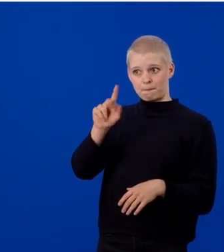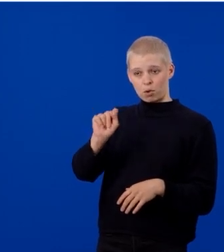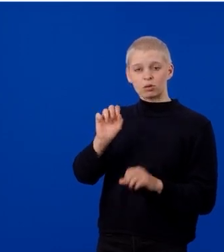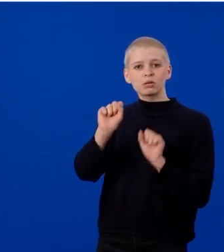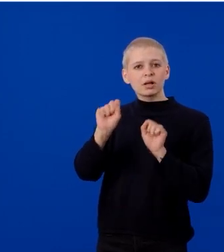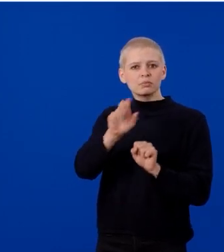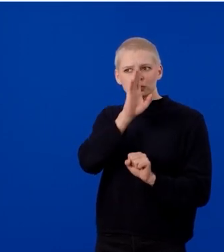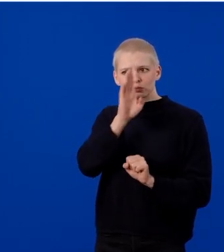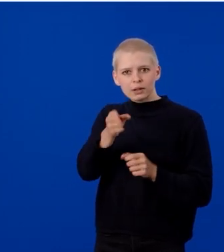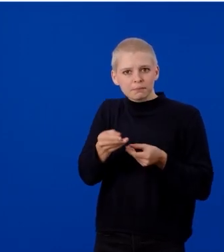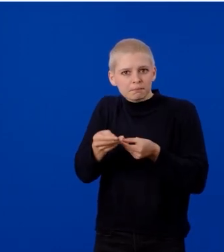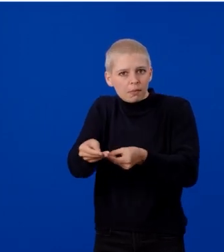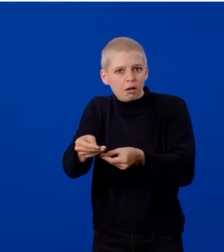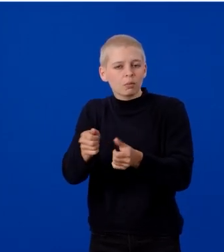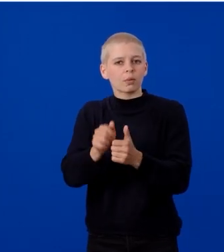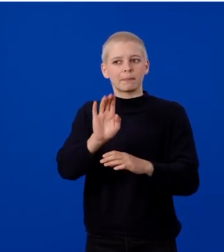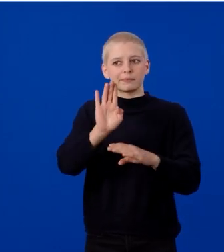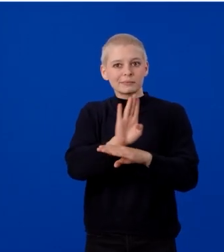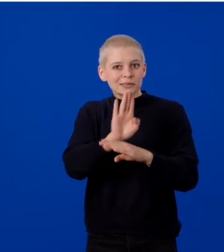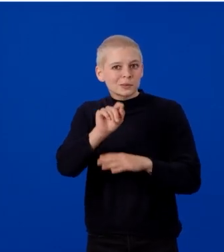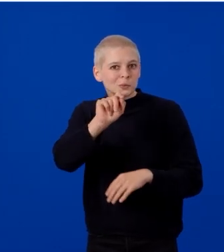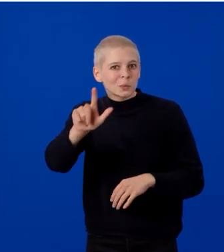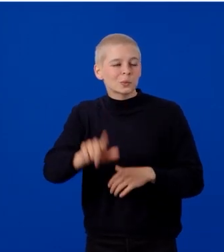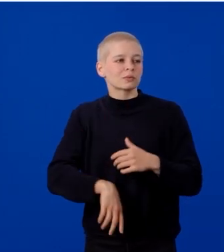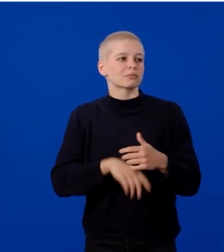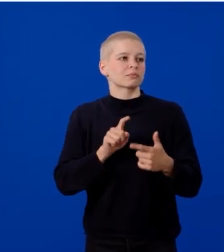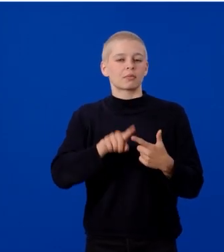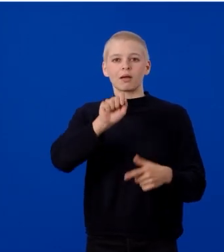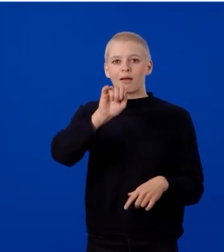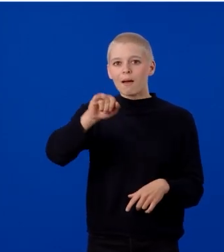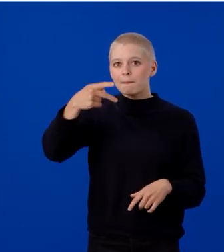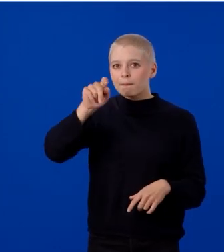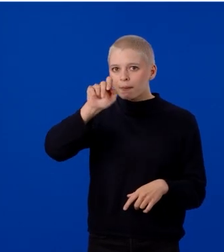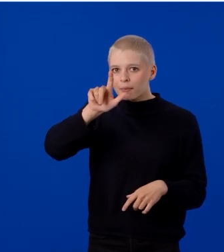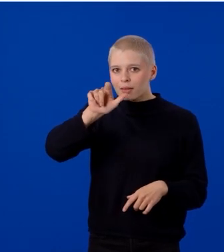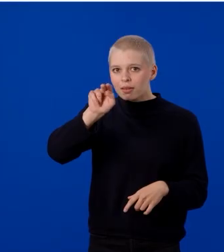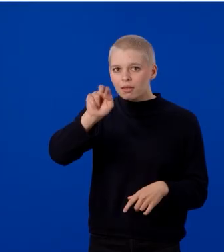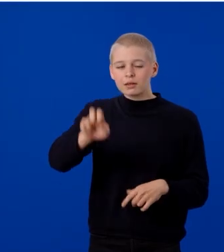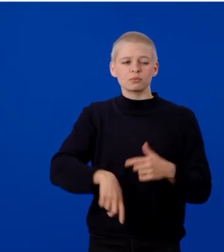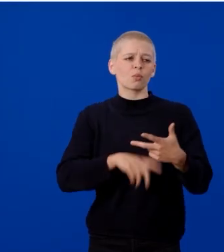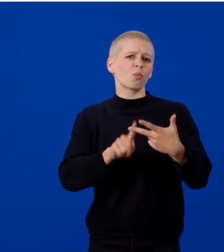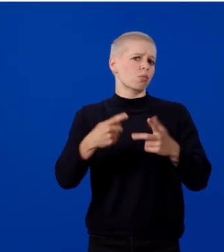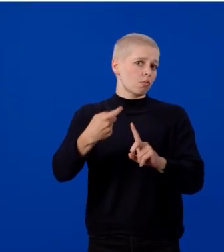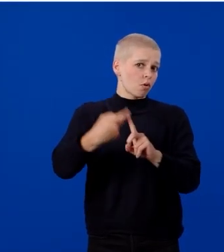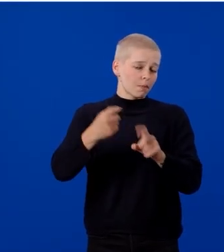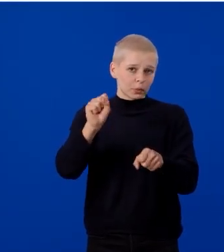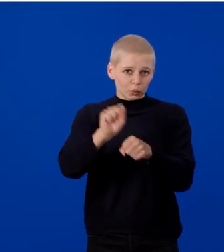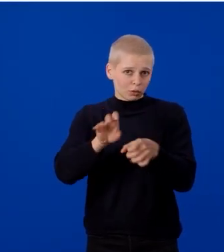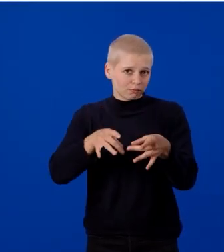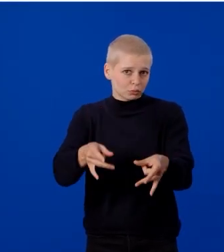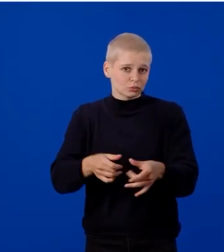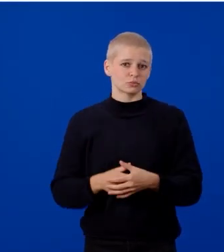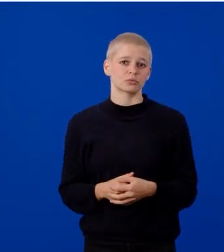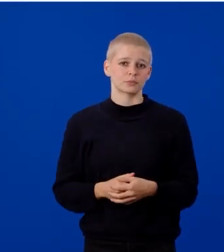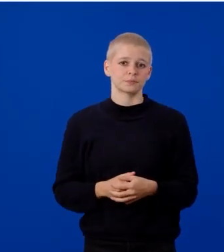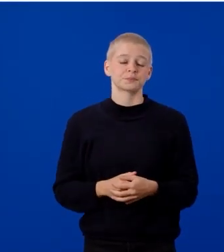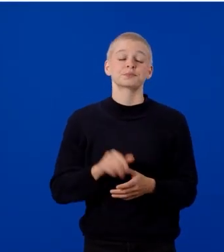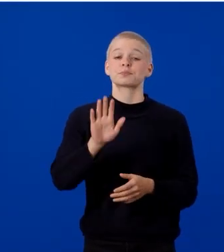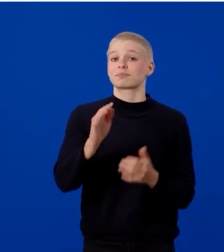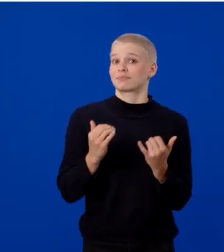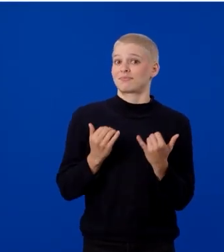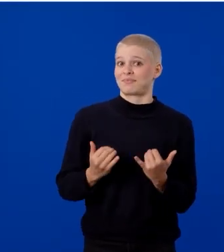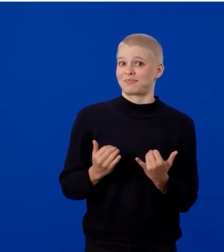business tools, AI pipelines, or automated workflows. Now,